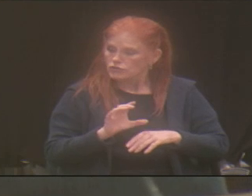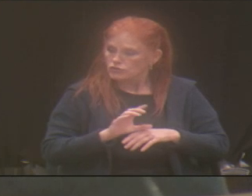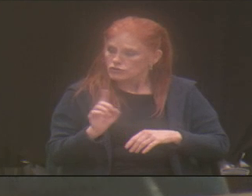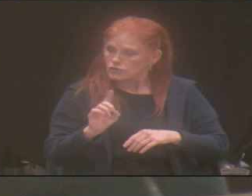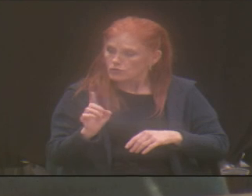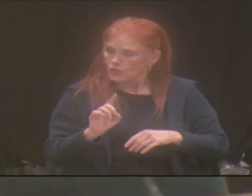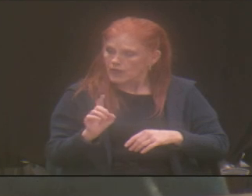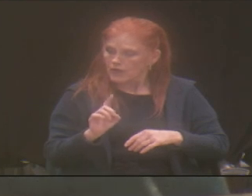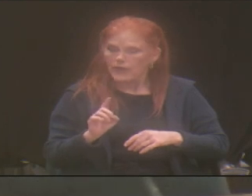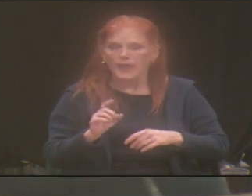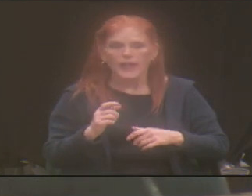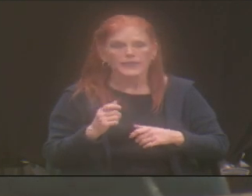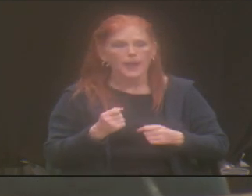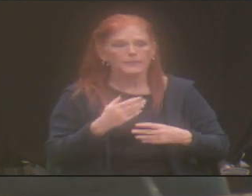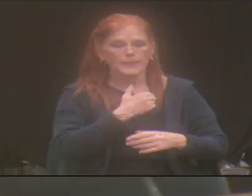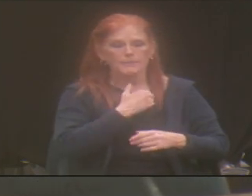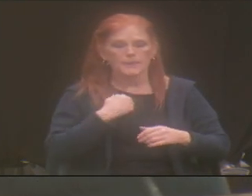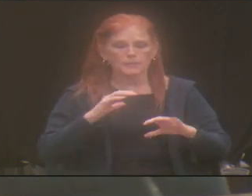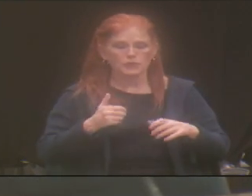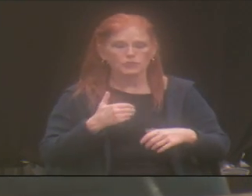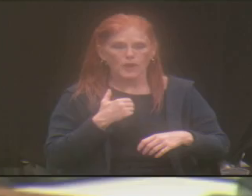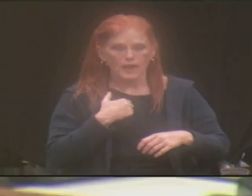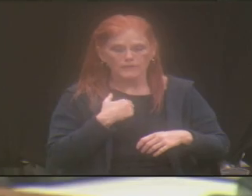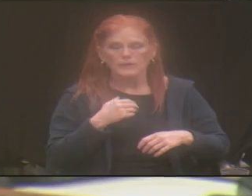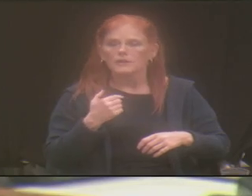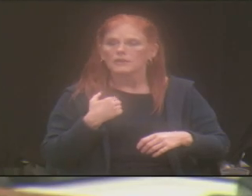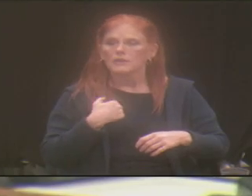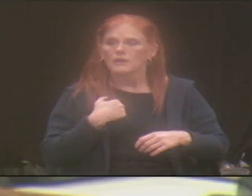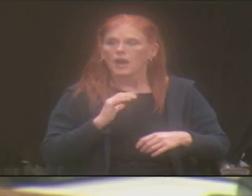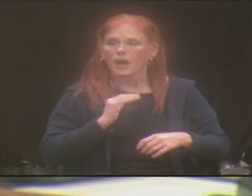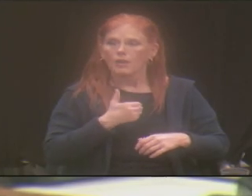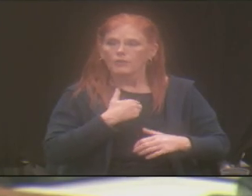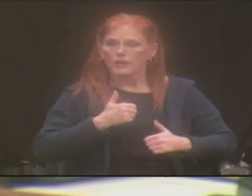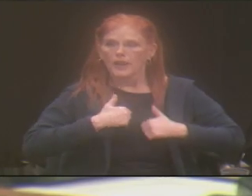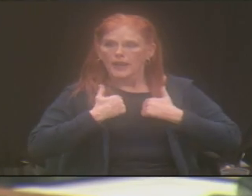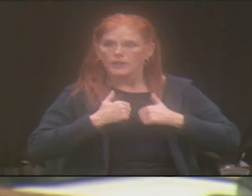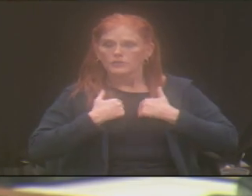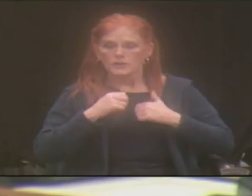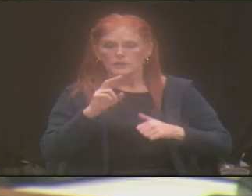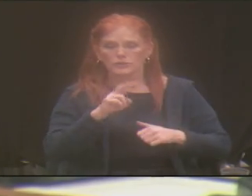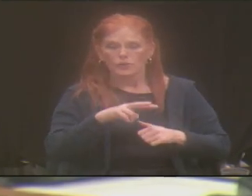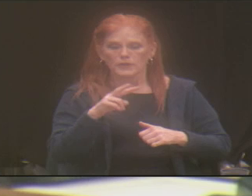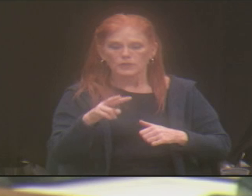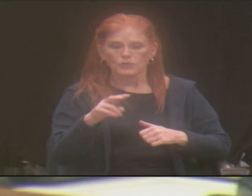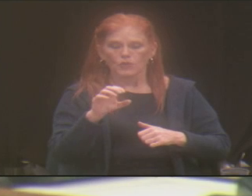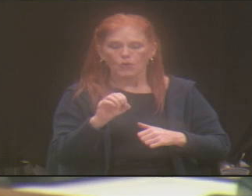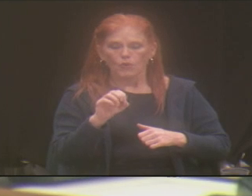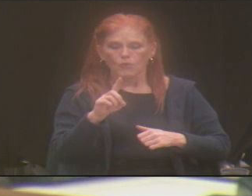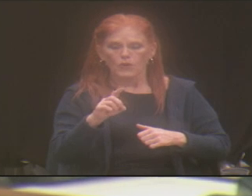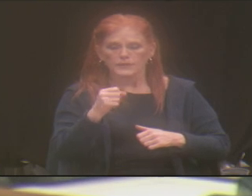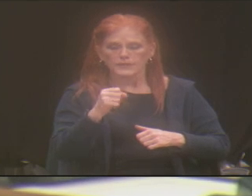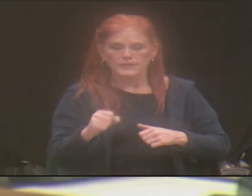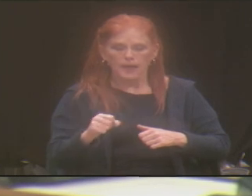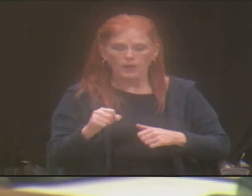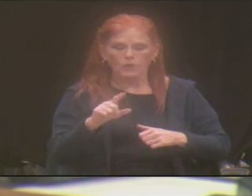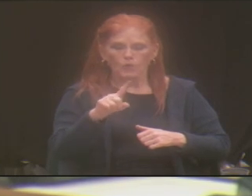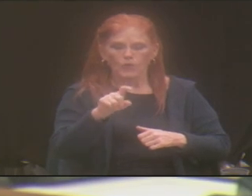how large is the congregation? We are located at 2201 South